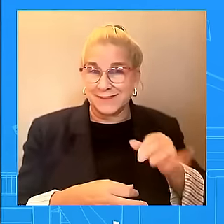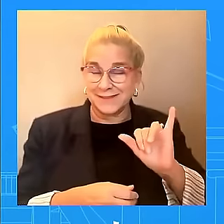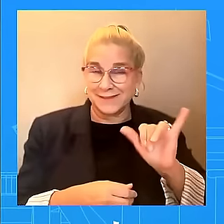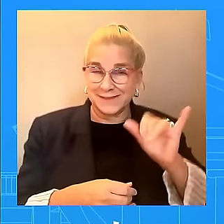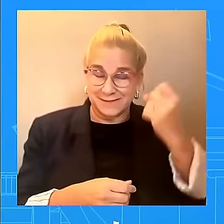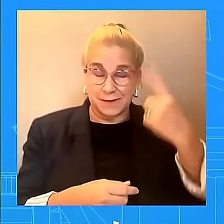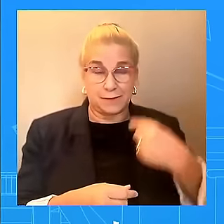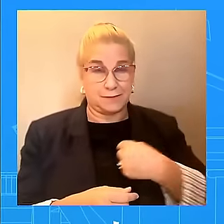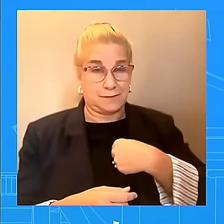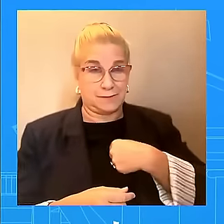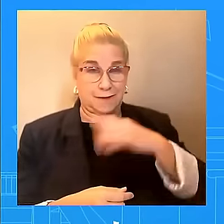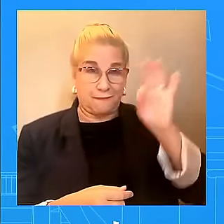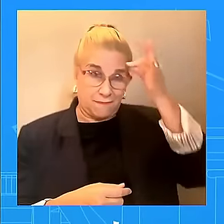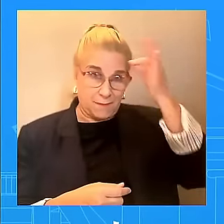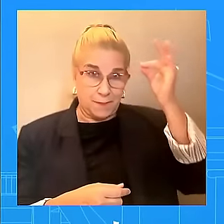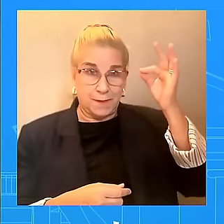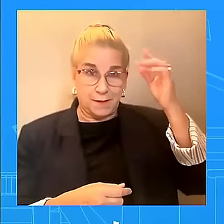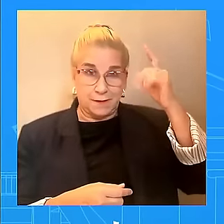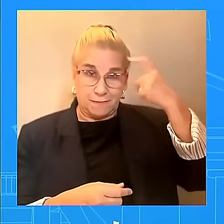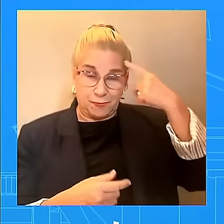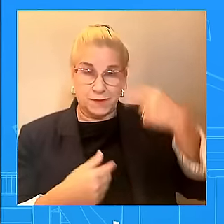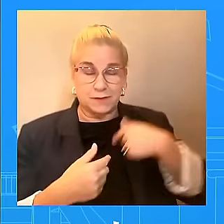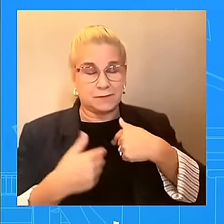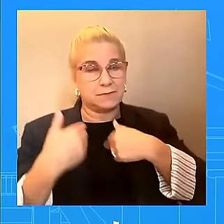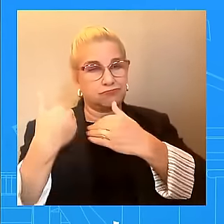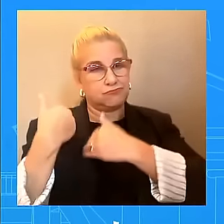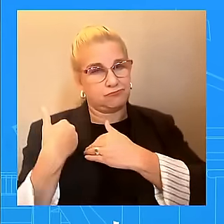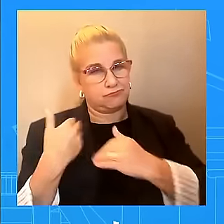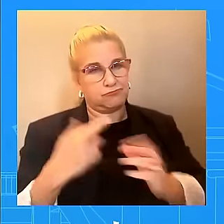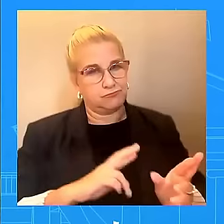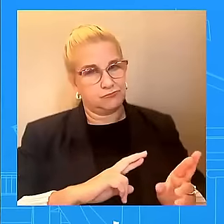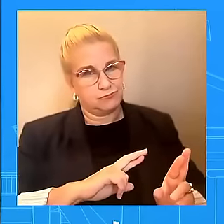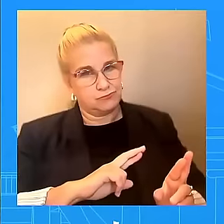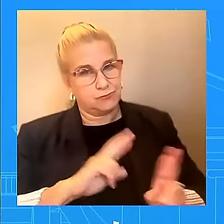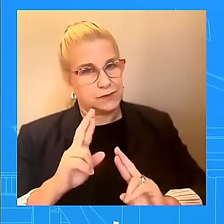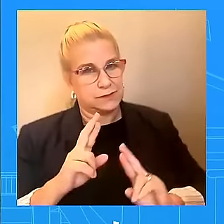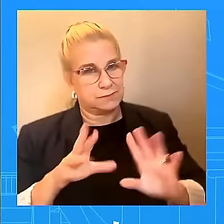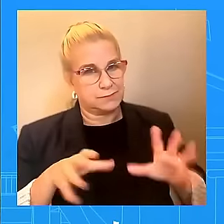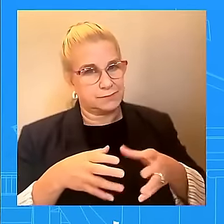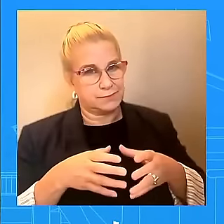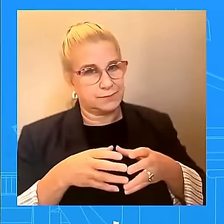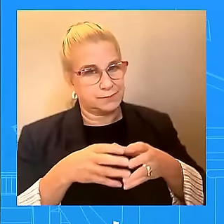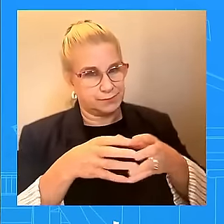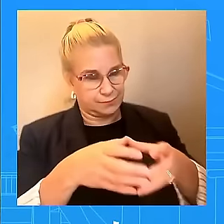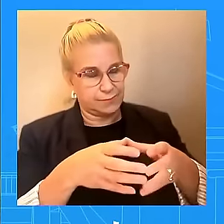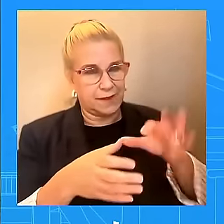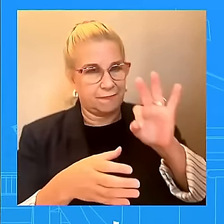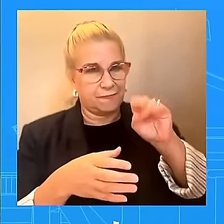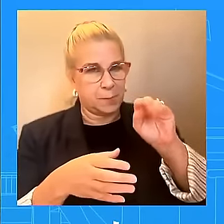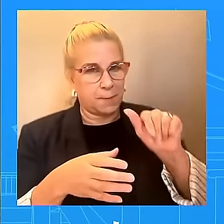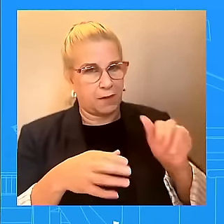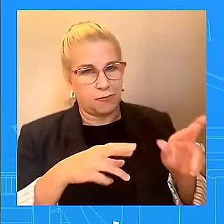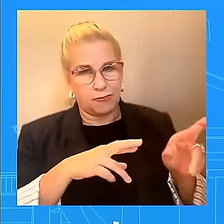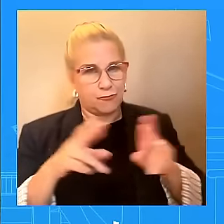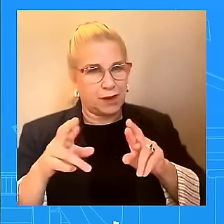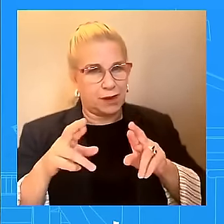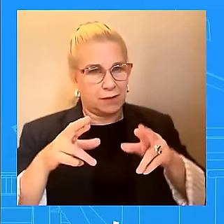-Harris administration, working. Obviously, FEMA's work is on the ground, all hands on deck, whole-of-government robust